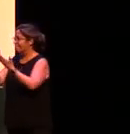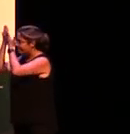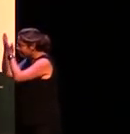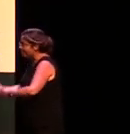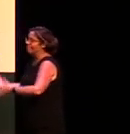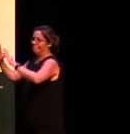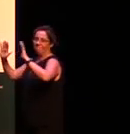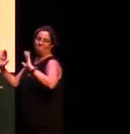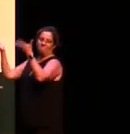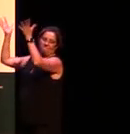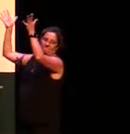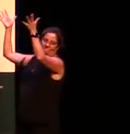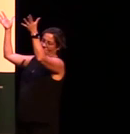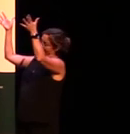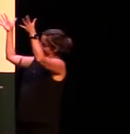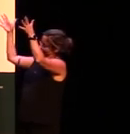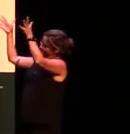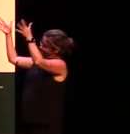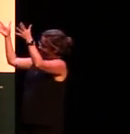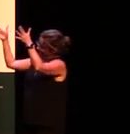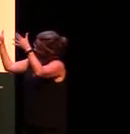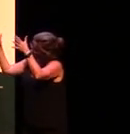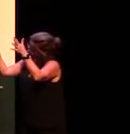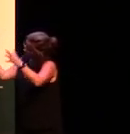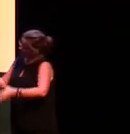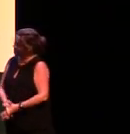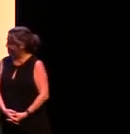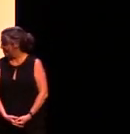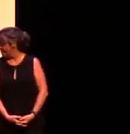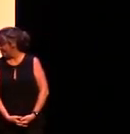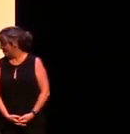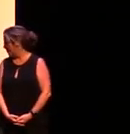and all the members. APPLAUSE APPLAUSE